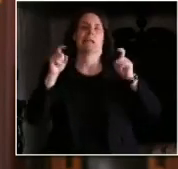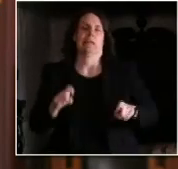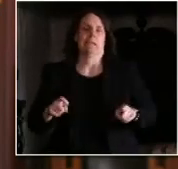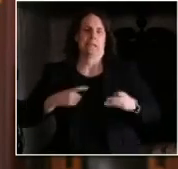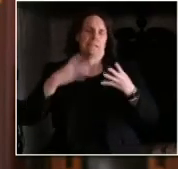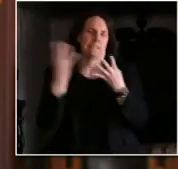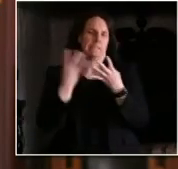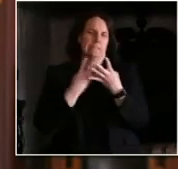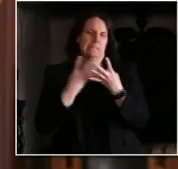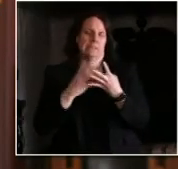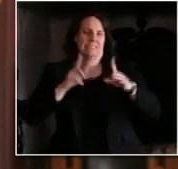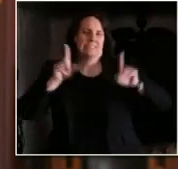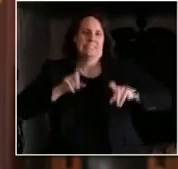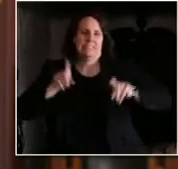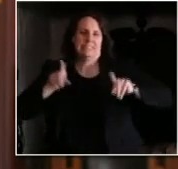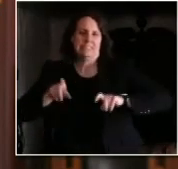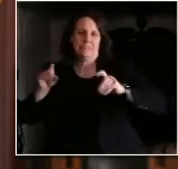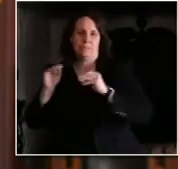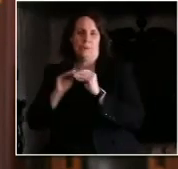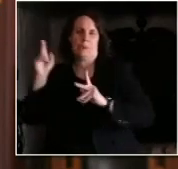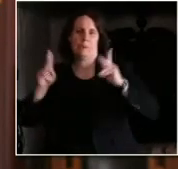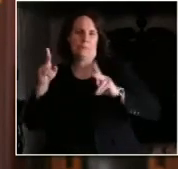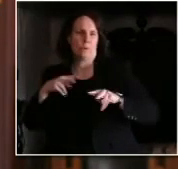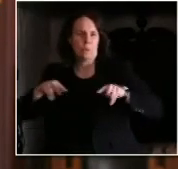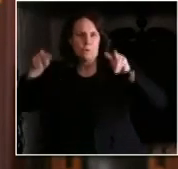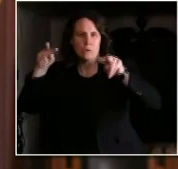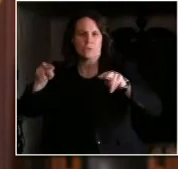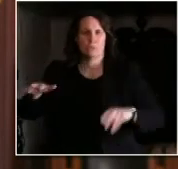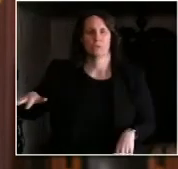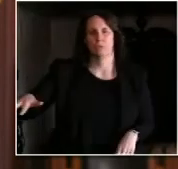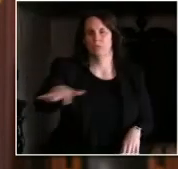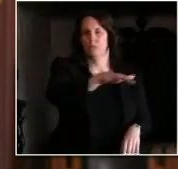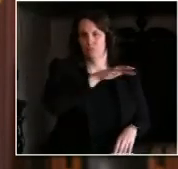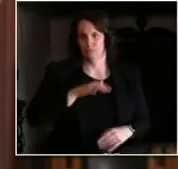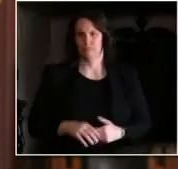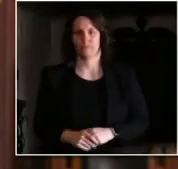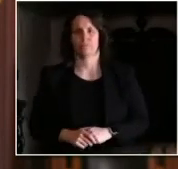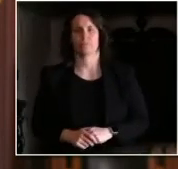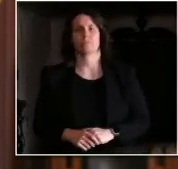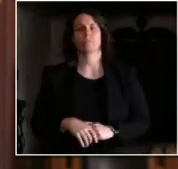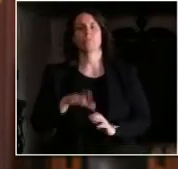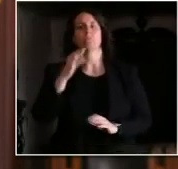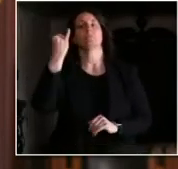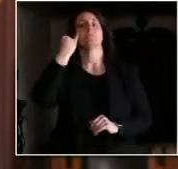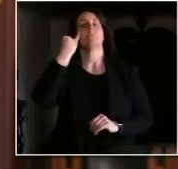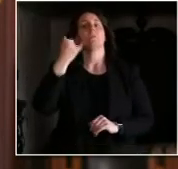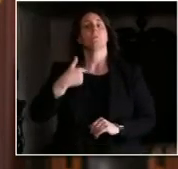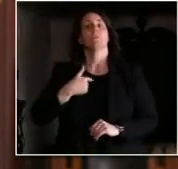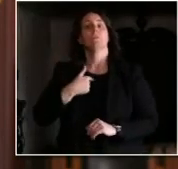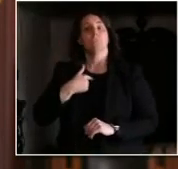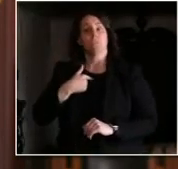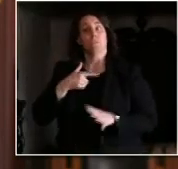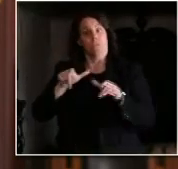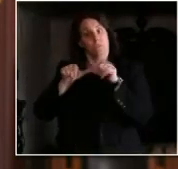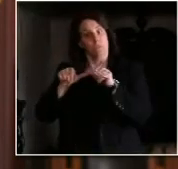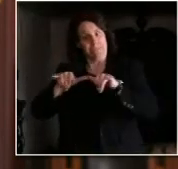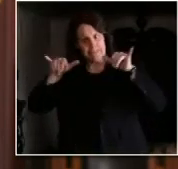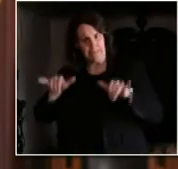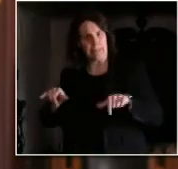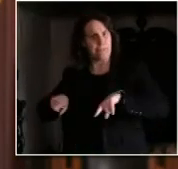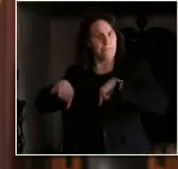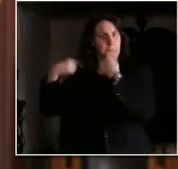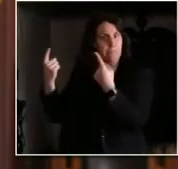These steps will help us reduce the risk of a second wave of the virus. If we open up too soon, we risk overwhelming our hospitals and